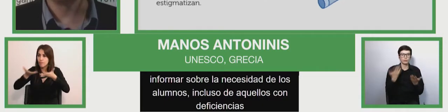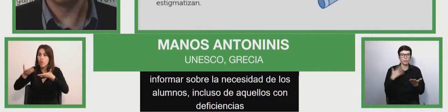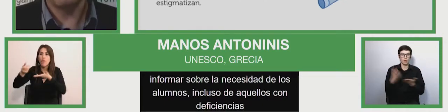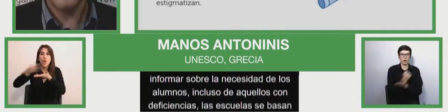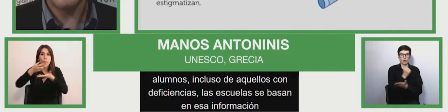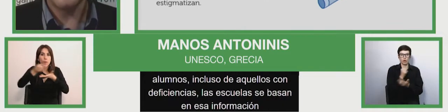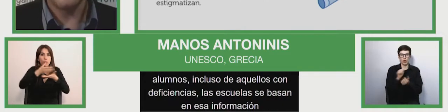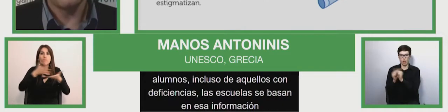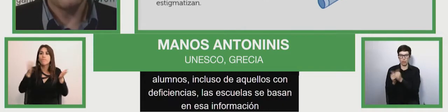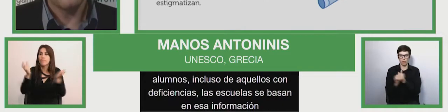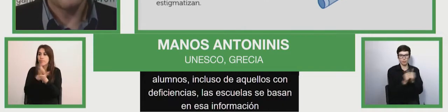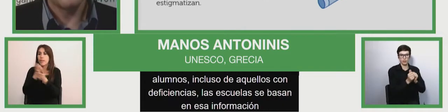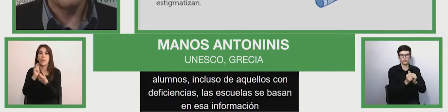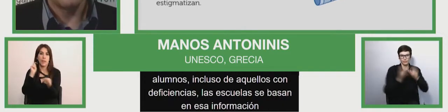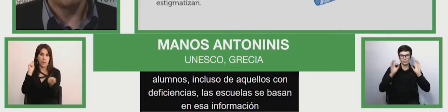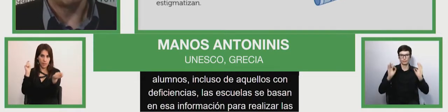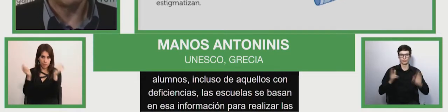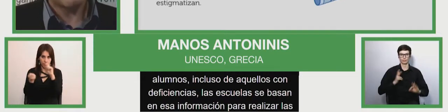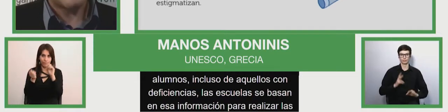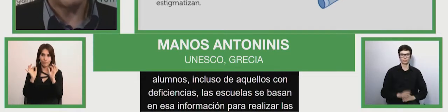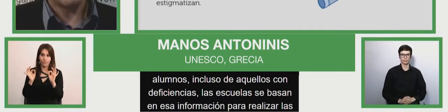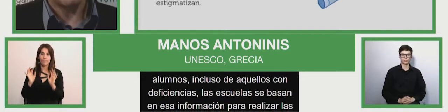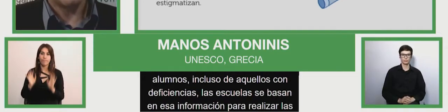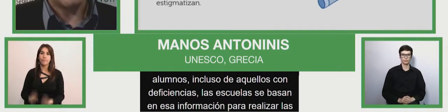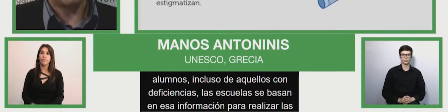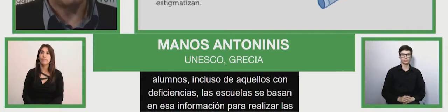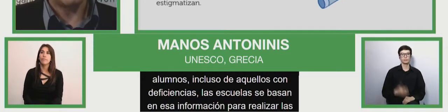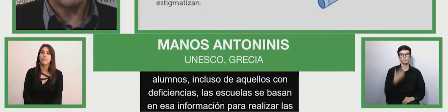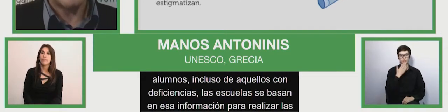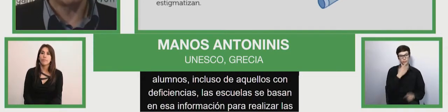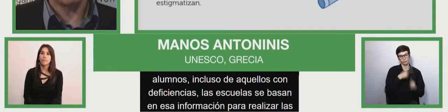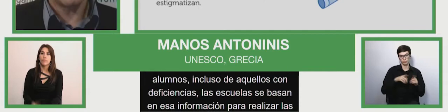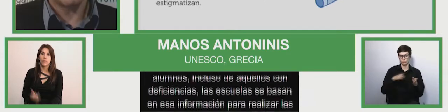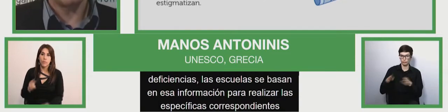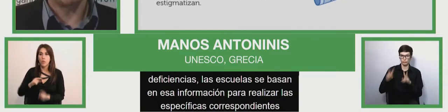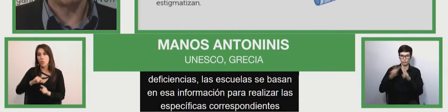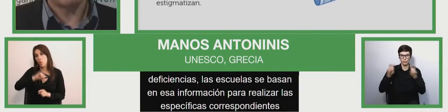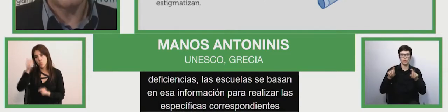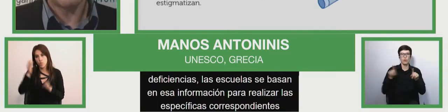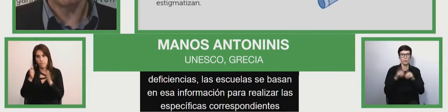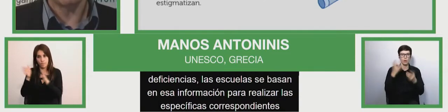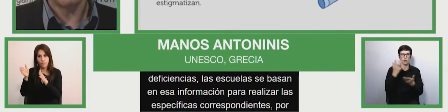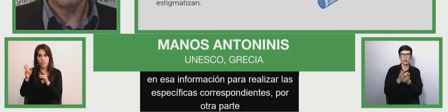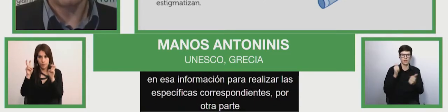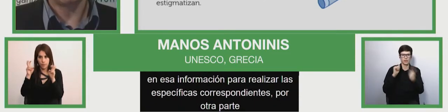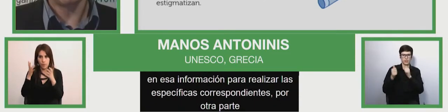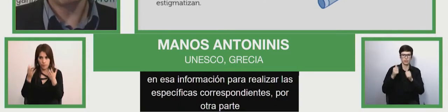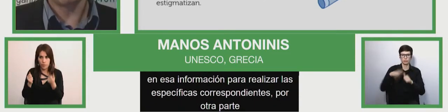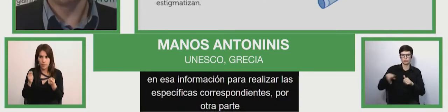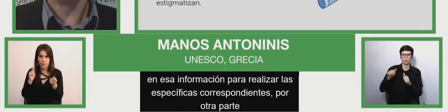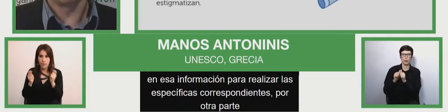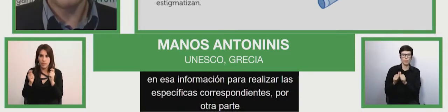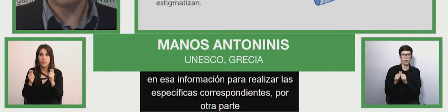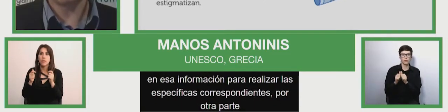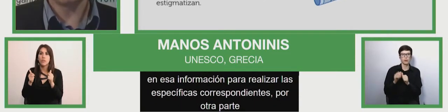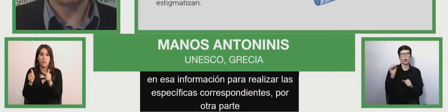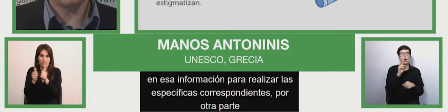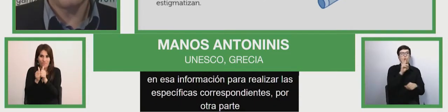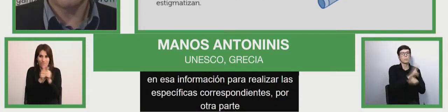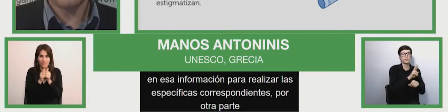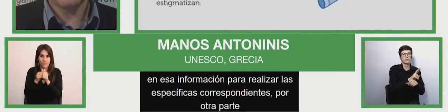On the other hand, you have the risk that the school friends, school classmates